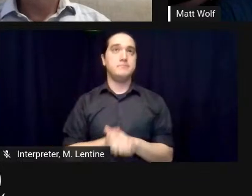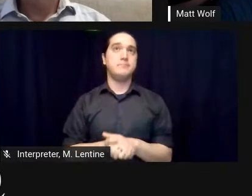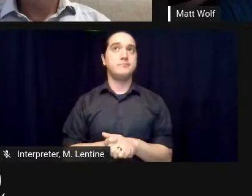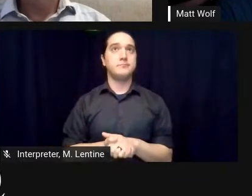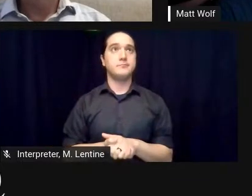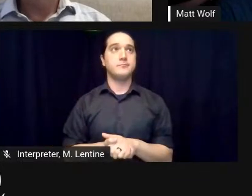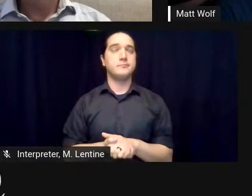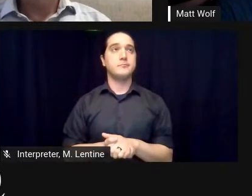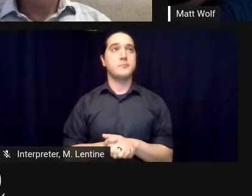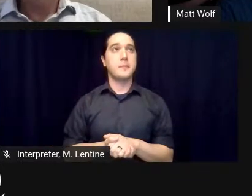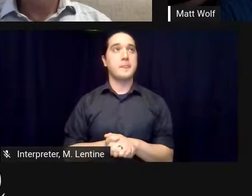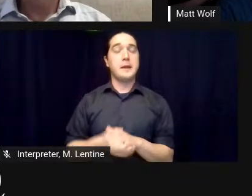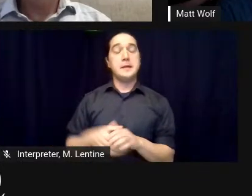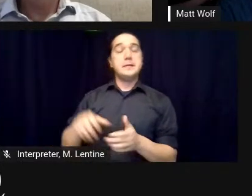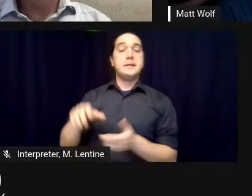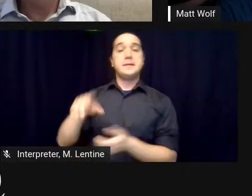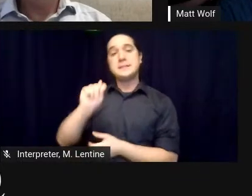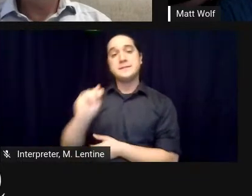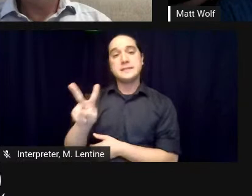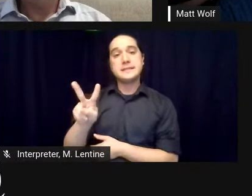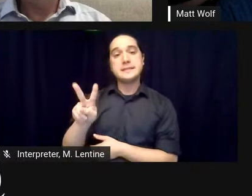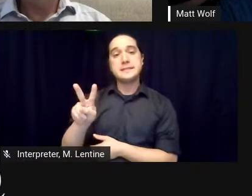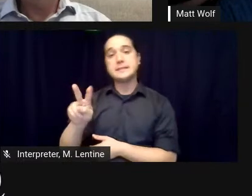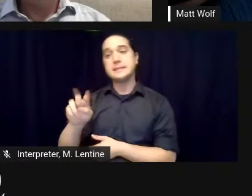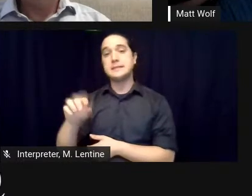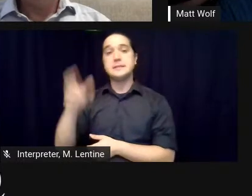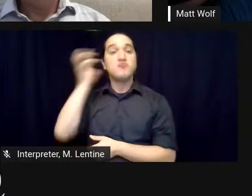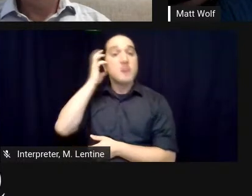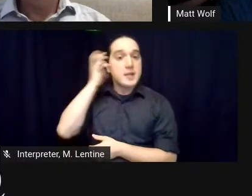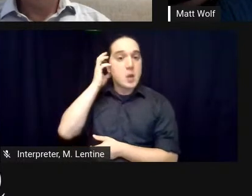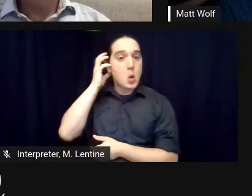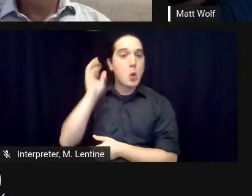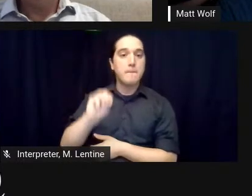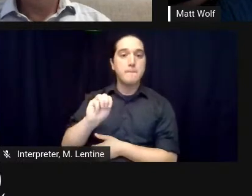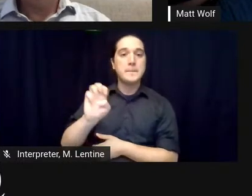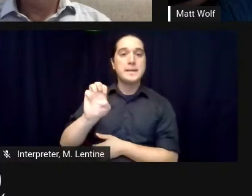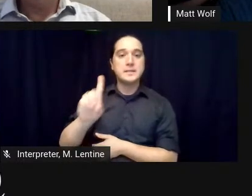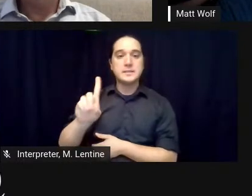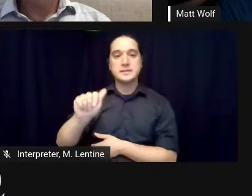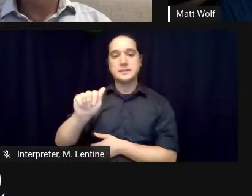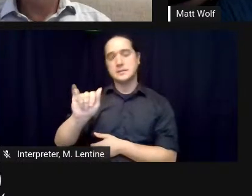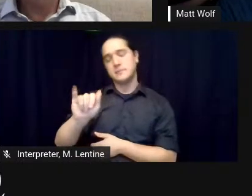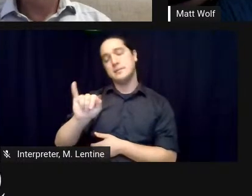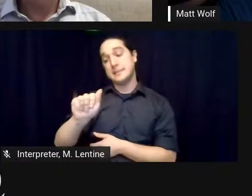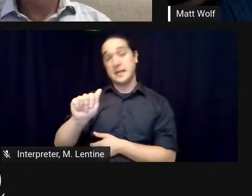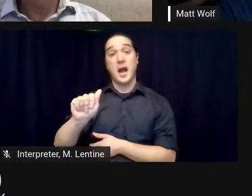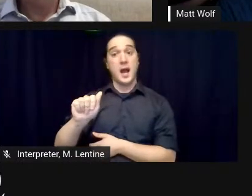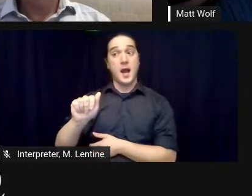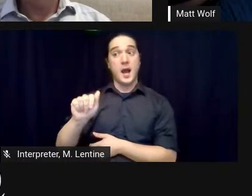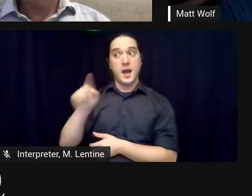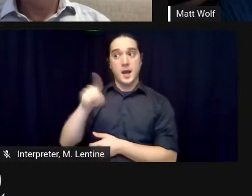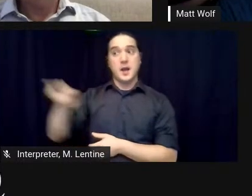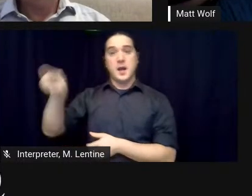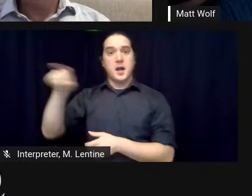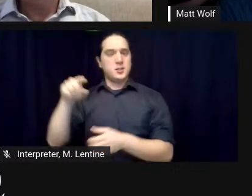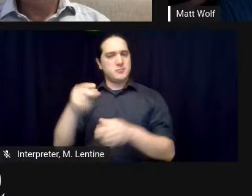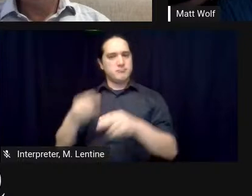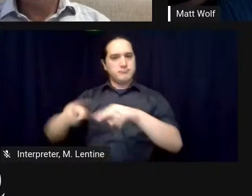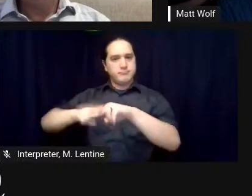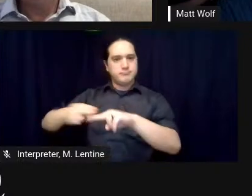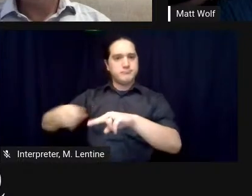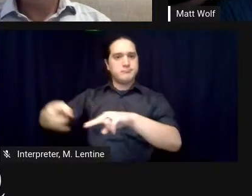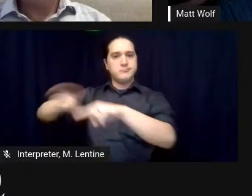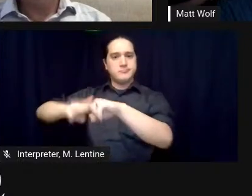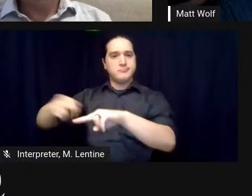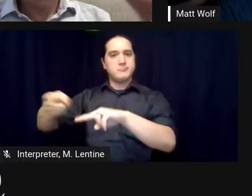can find a uh hole in it uh you know it's not all it's cracked up to be we're great investigative